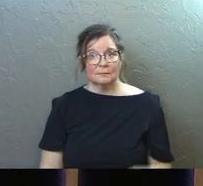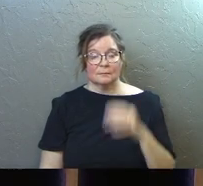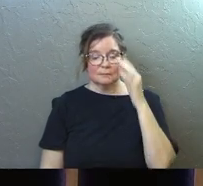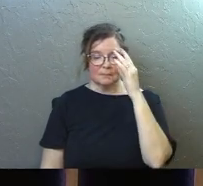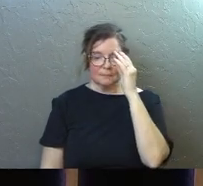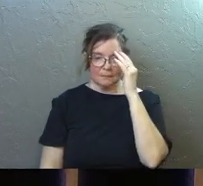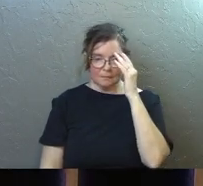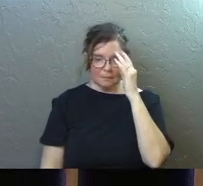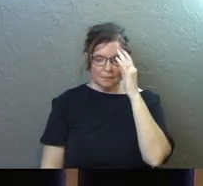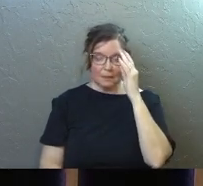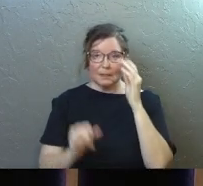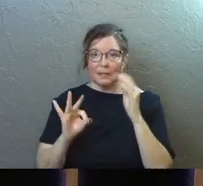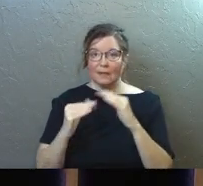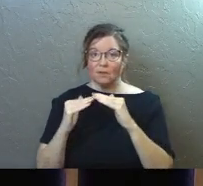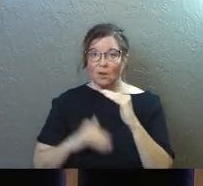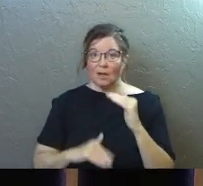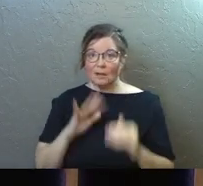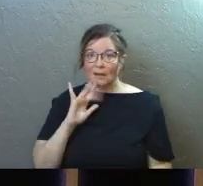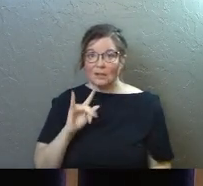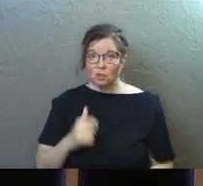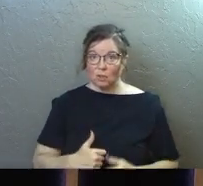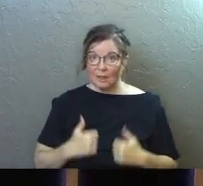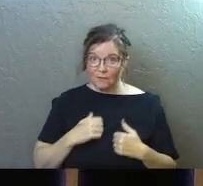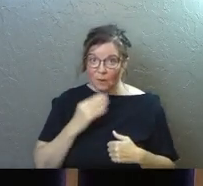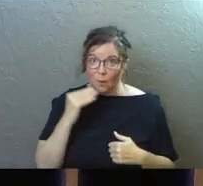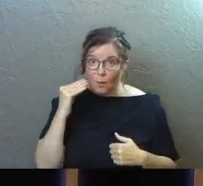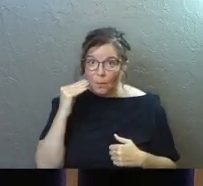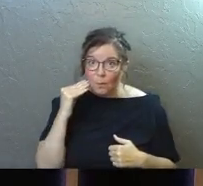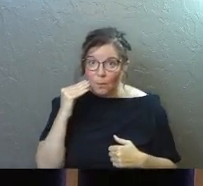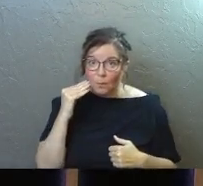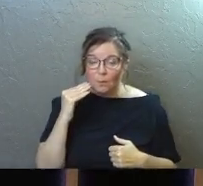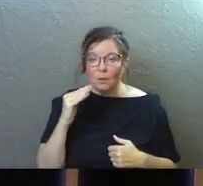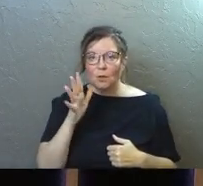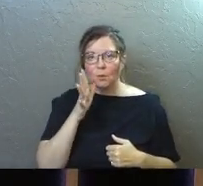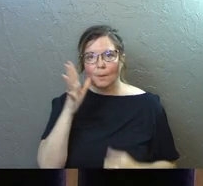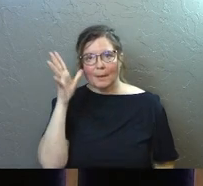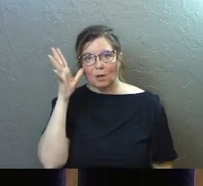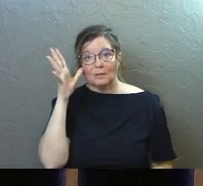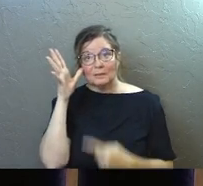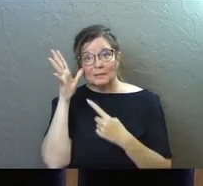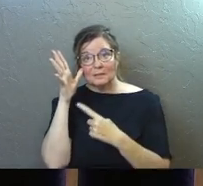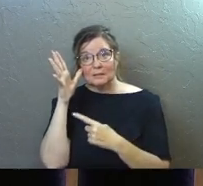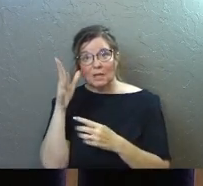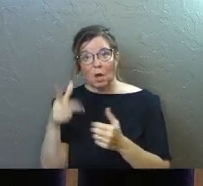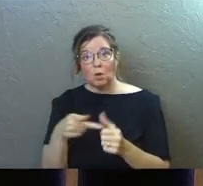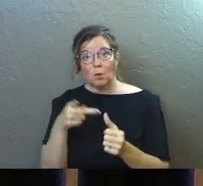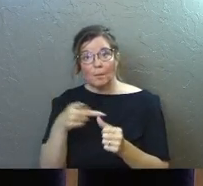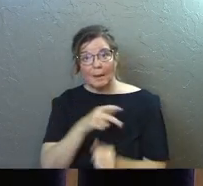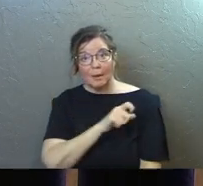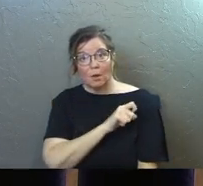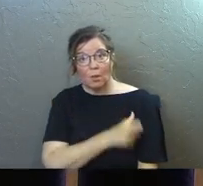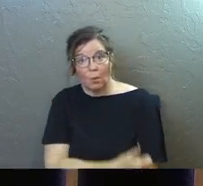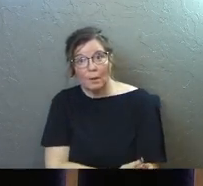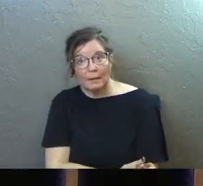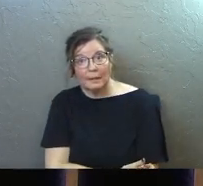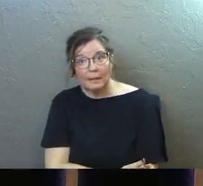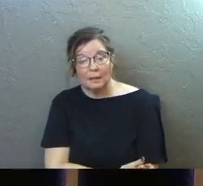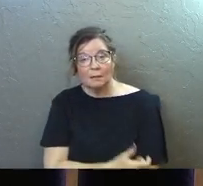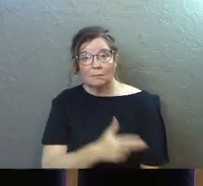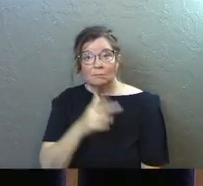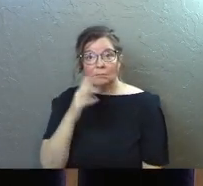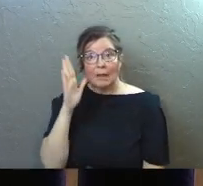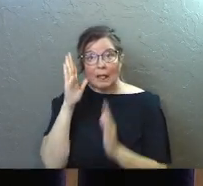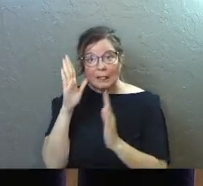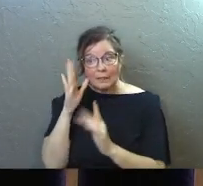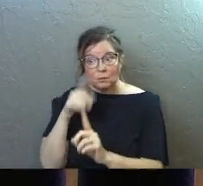If you're under 18 and you're living at home, your parents are your primary authority. Listen